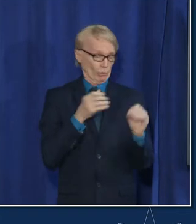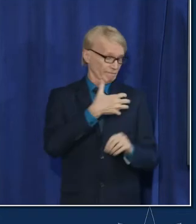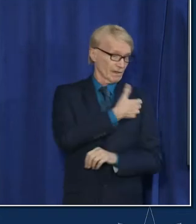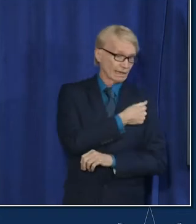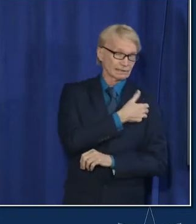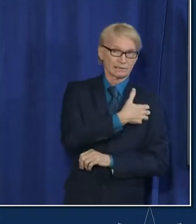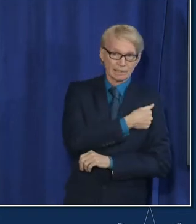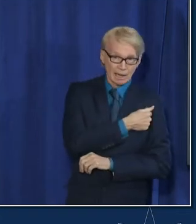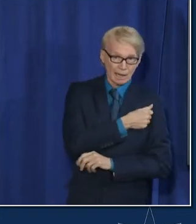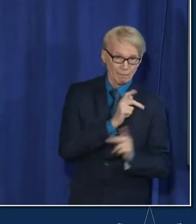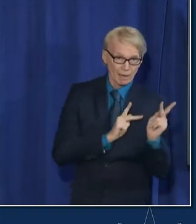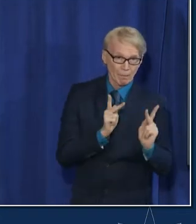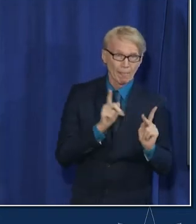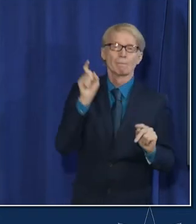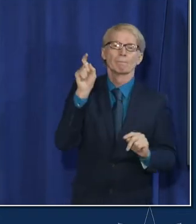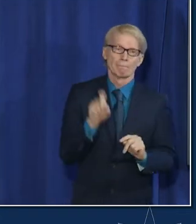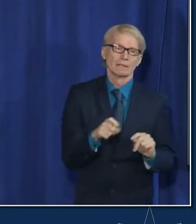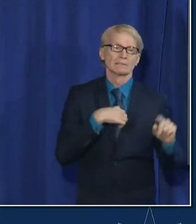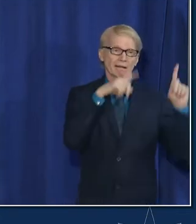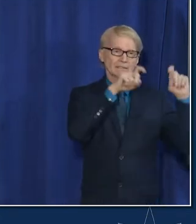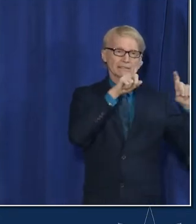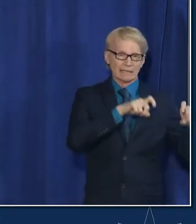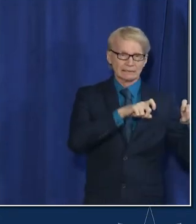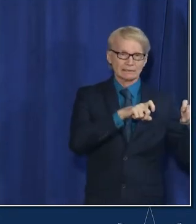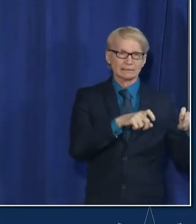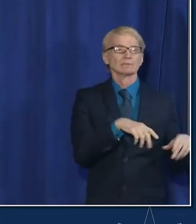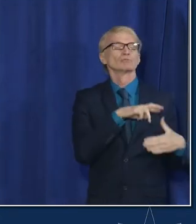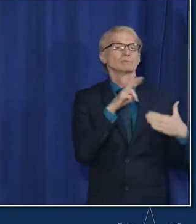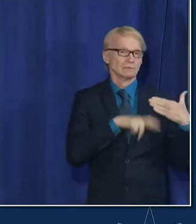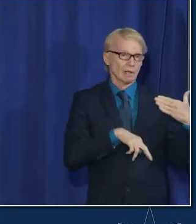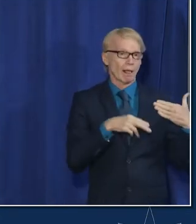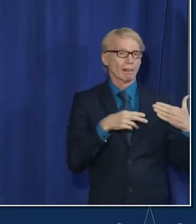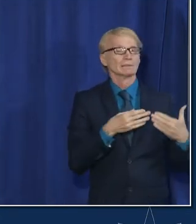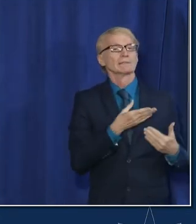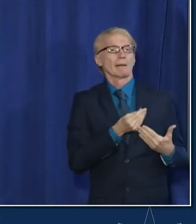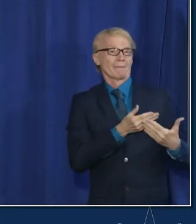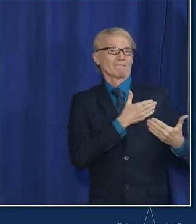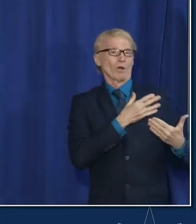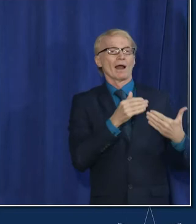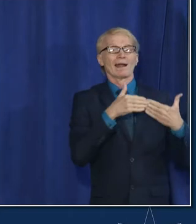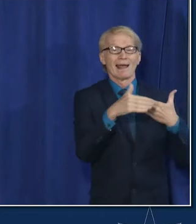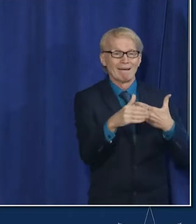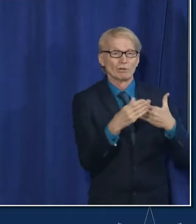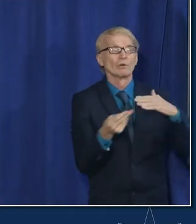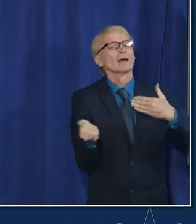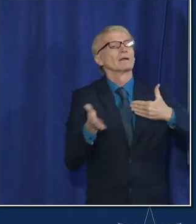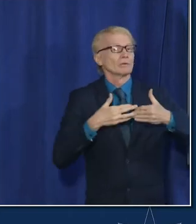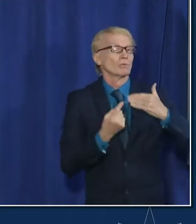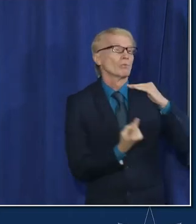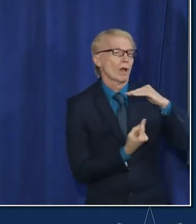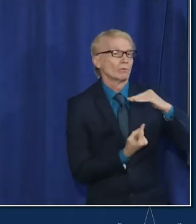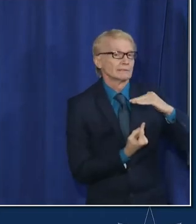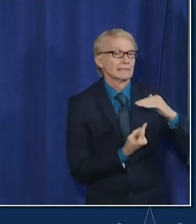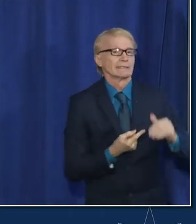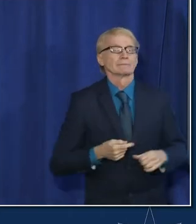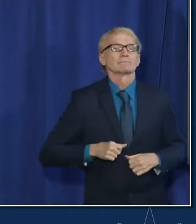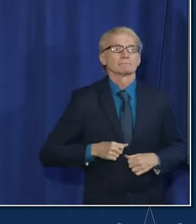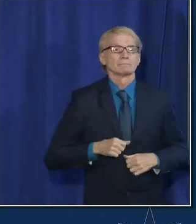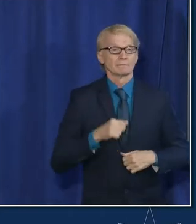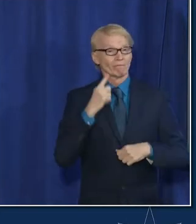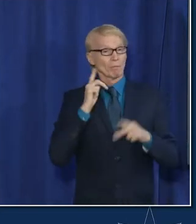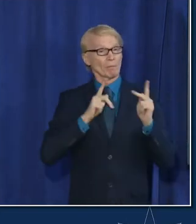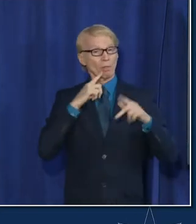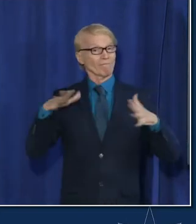travelers you should be testing before and after and quarantining this again does not apply to fully vaccinated